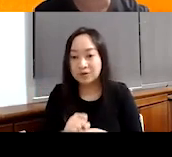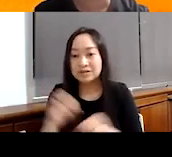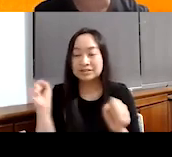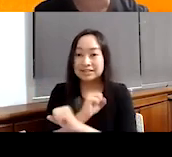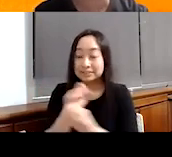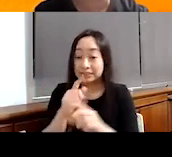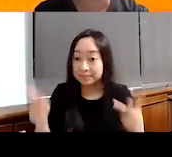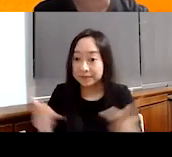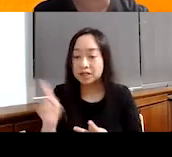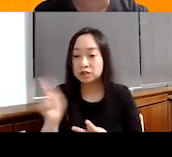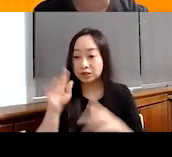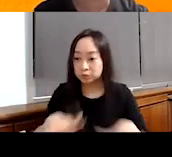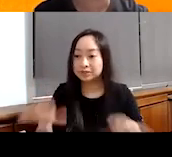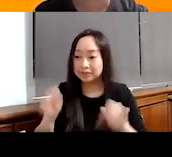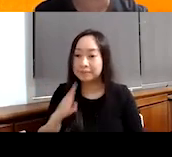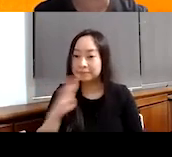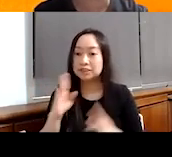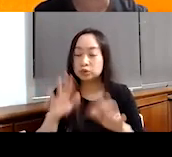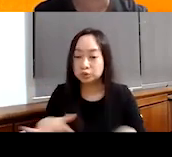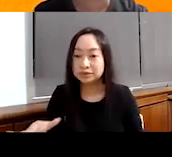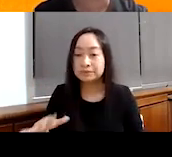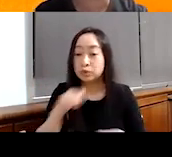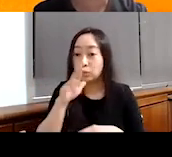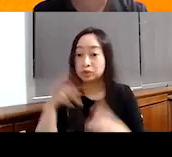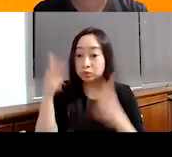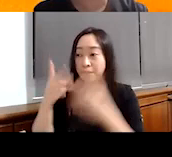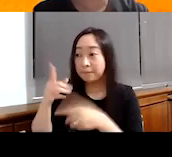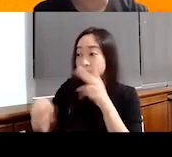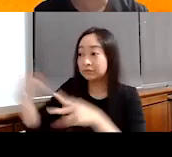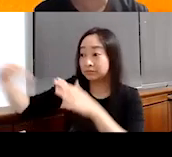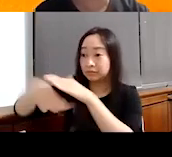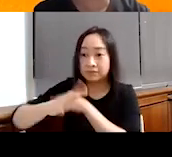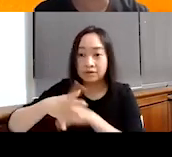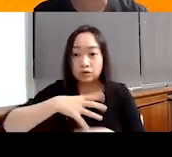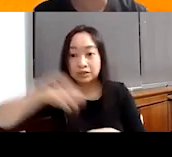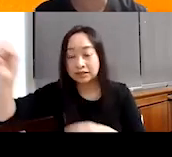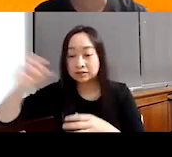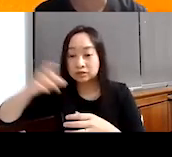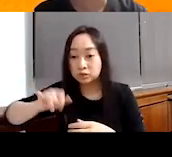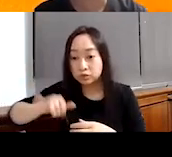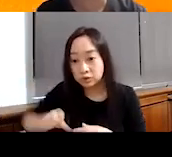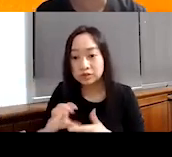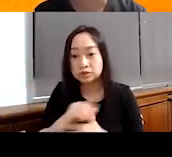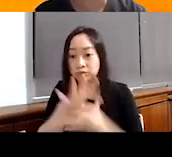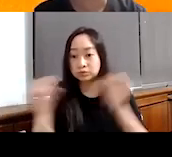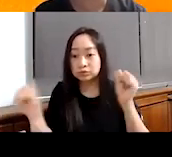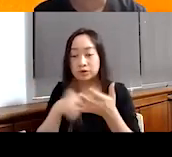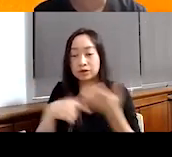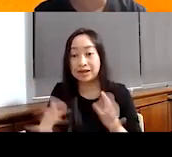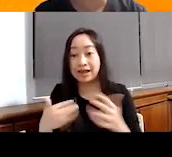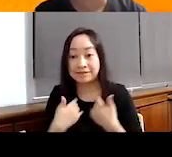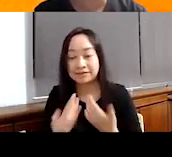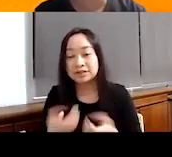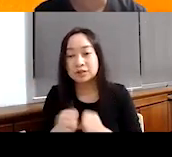place where children can be children and they don't have to worry about somebody coming in and, and taking away their toys or demolishing what they already have. So